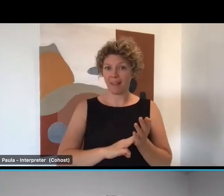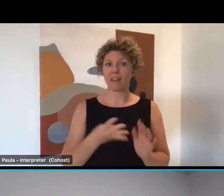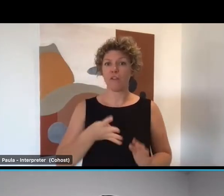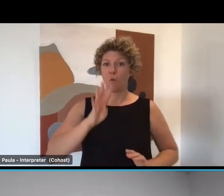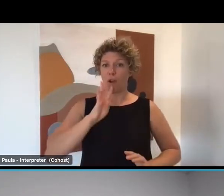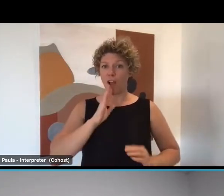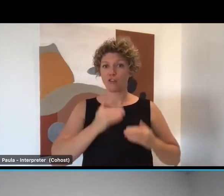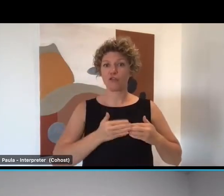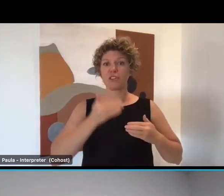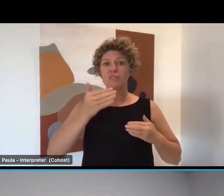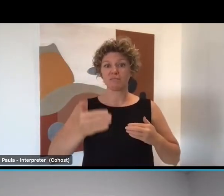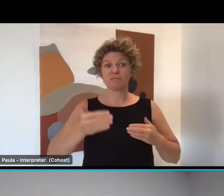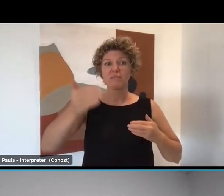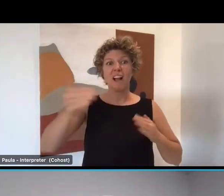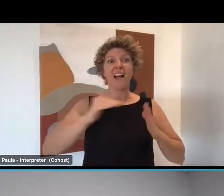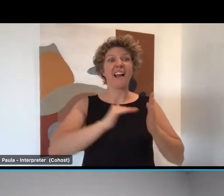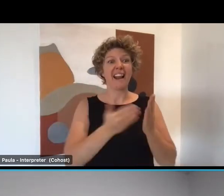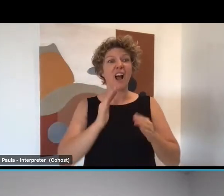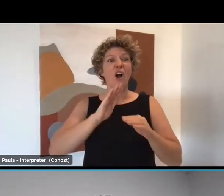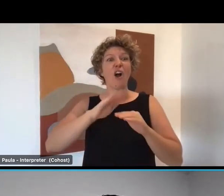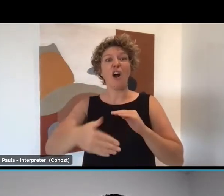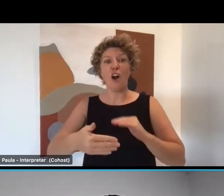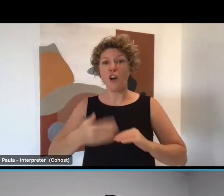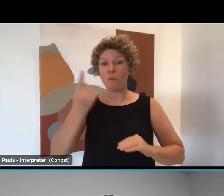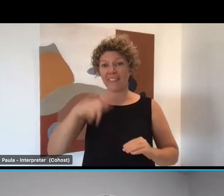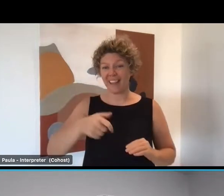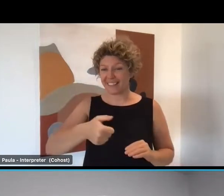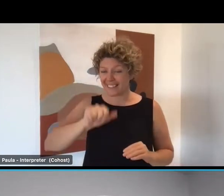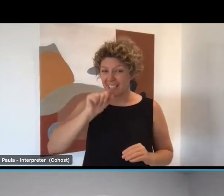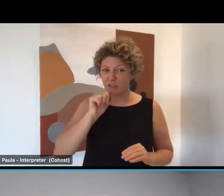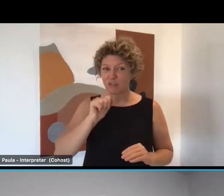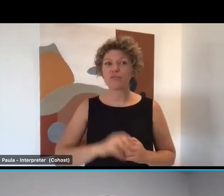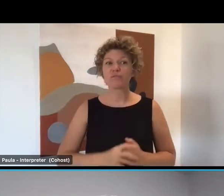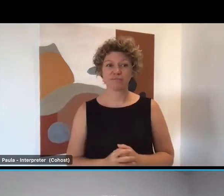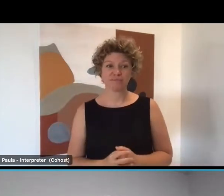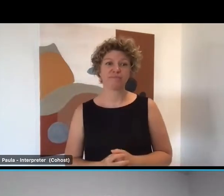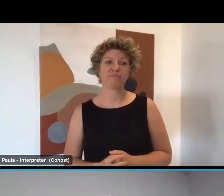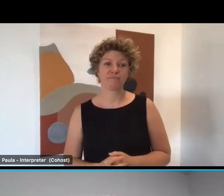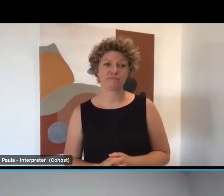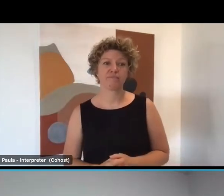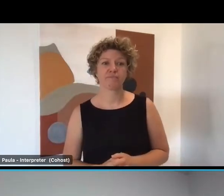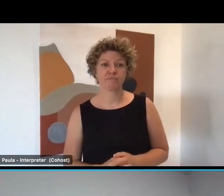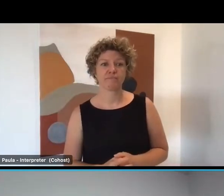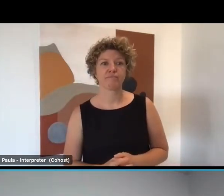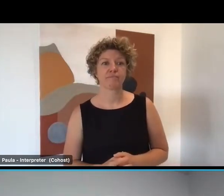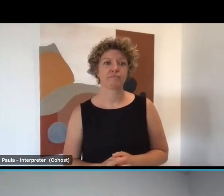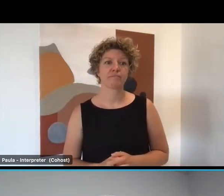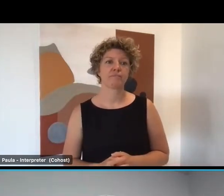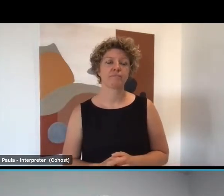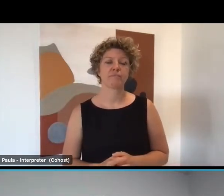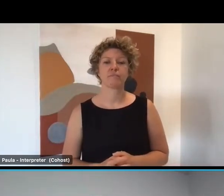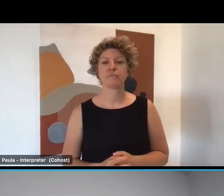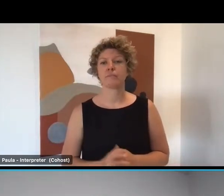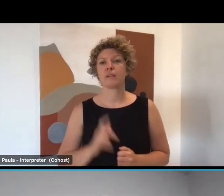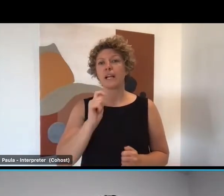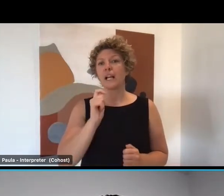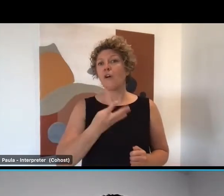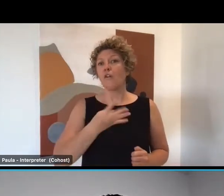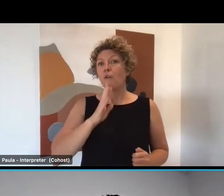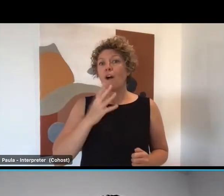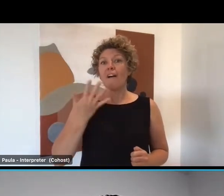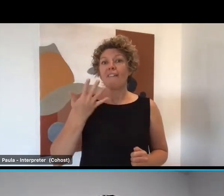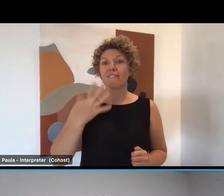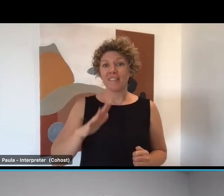,600. David We've connected 30 candidates to employment. David over 134. David We've got about 450